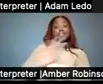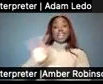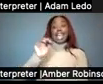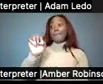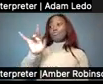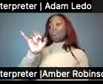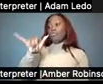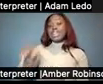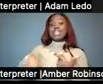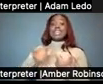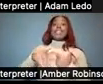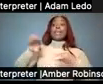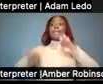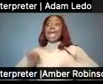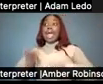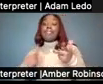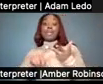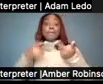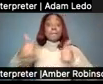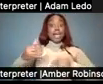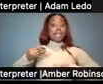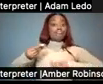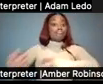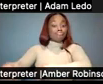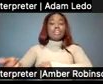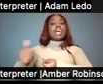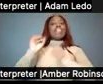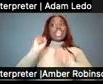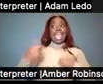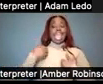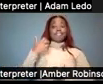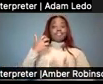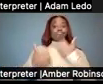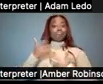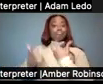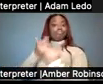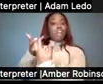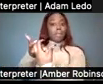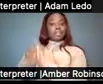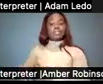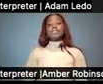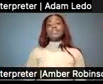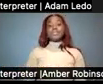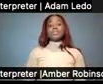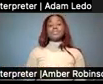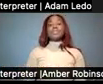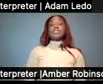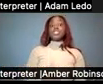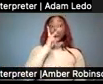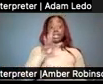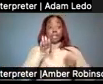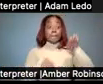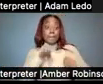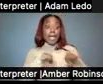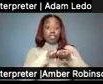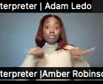speed of play, their balance, they can be taken into accommodation. So if you look at the picture here on the left, there's balance boards,